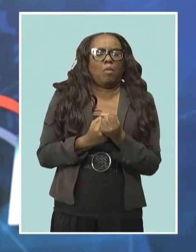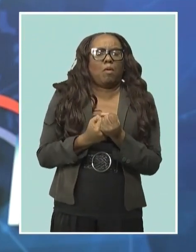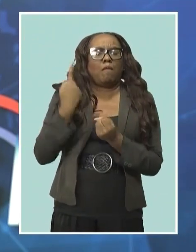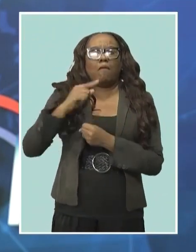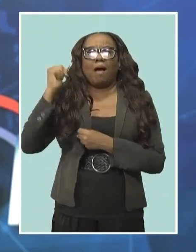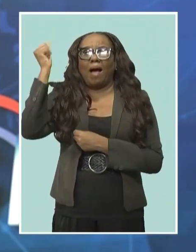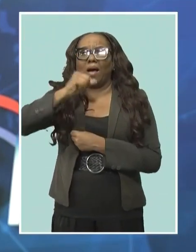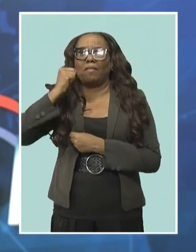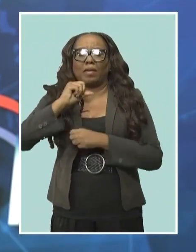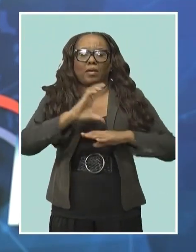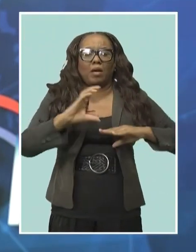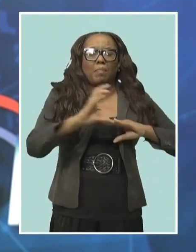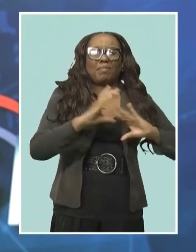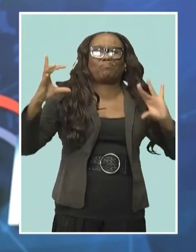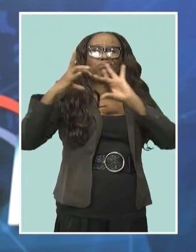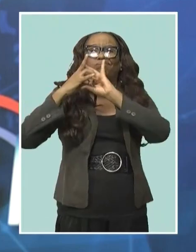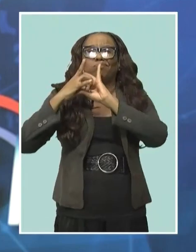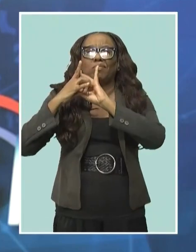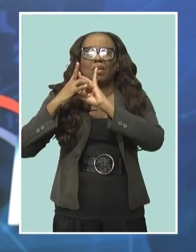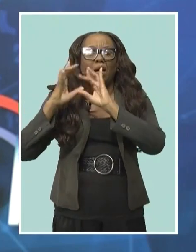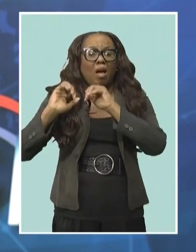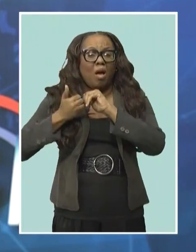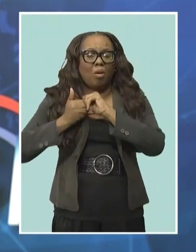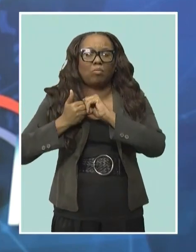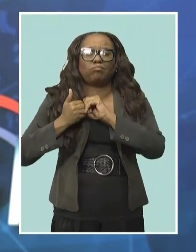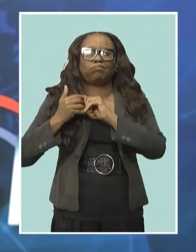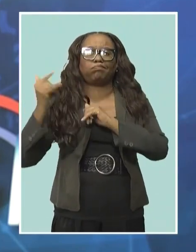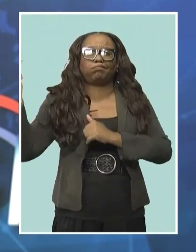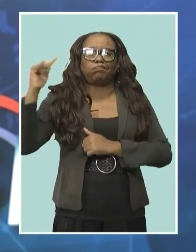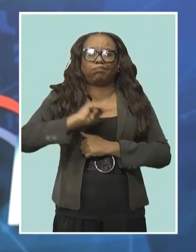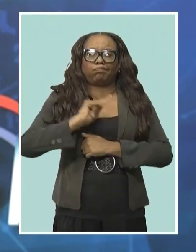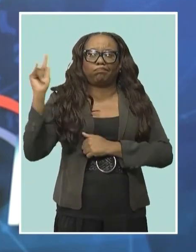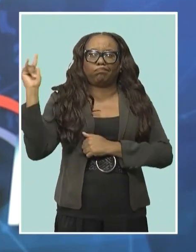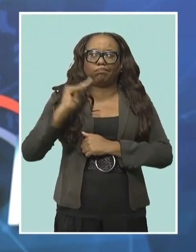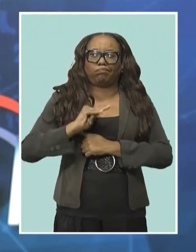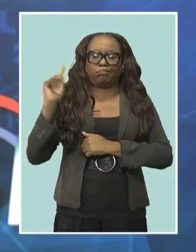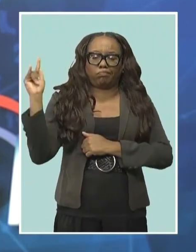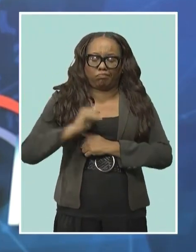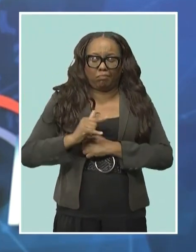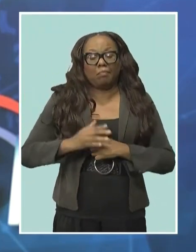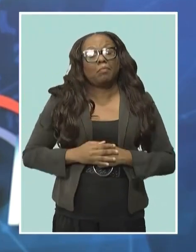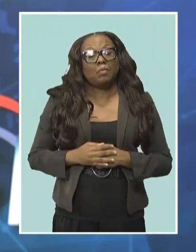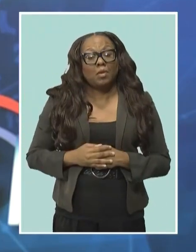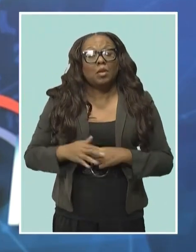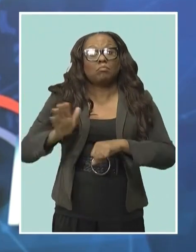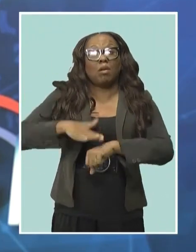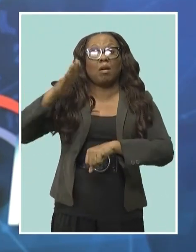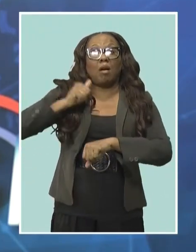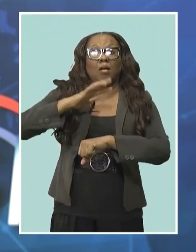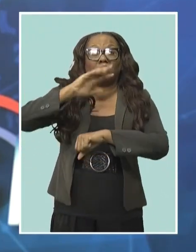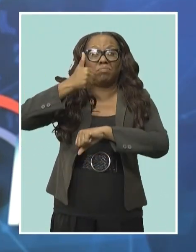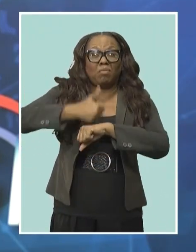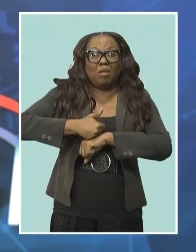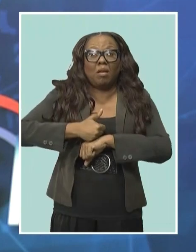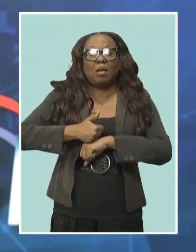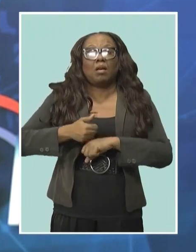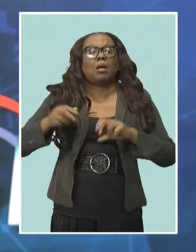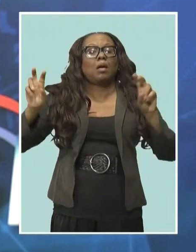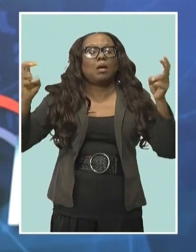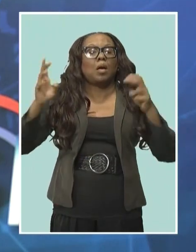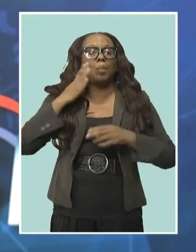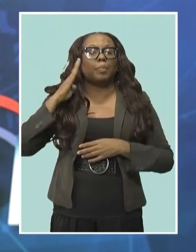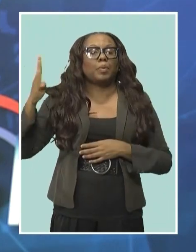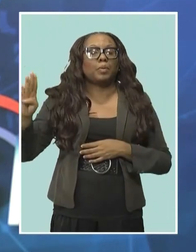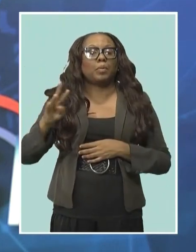Caribbean to Africa via direct air travel. She's made the case in her call for the establishment of a blue ribbon commission